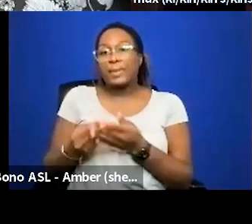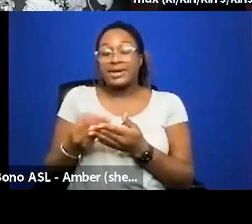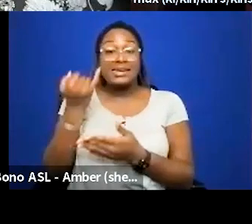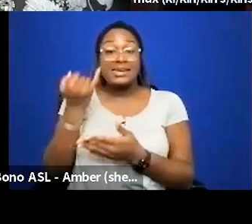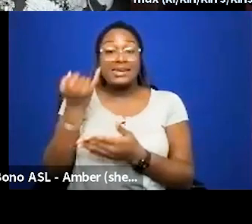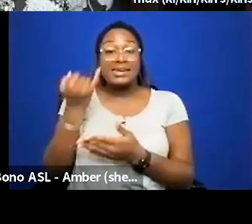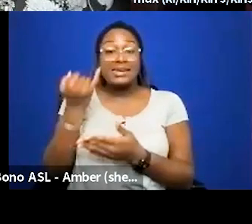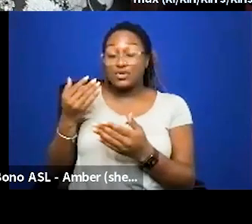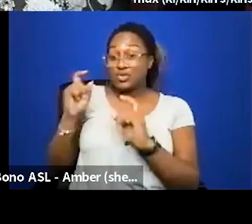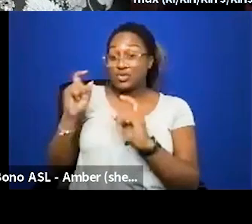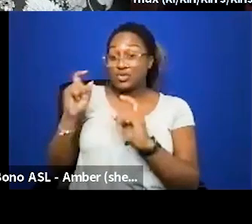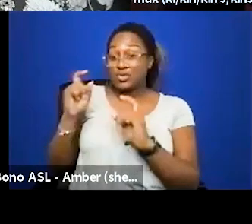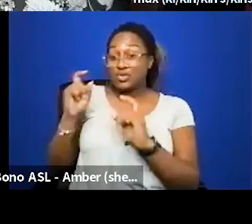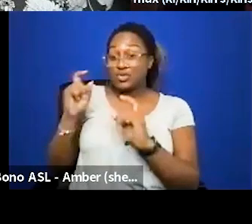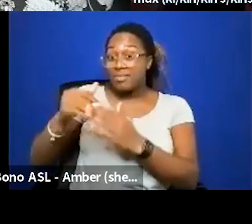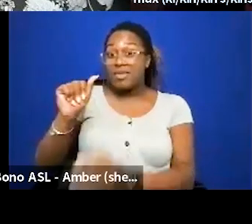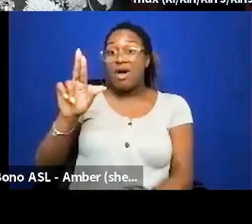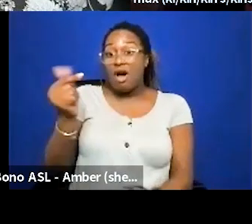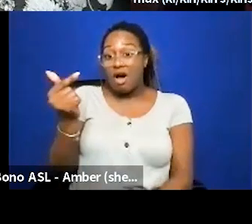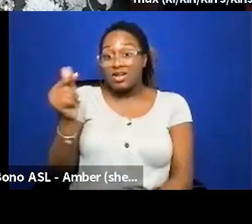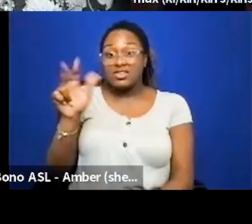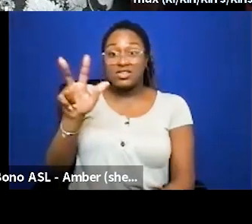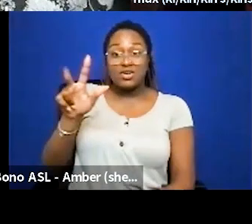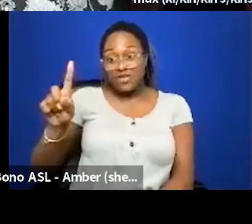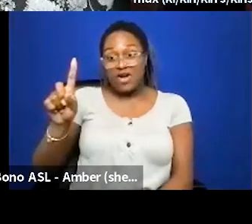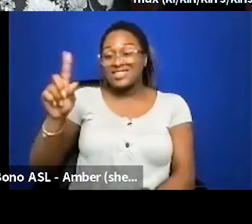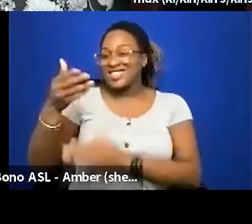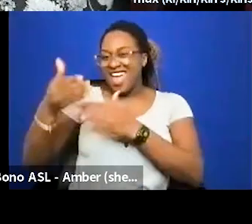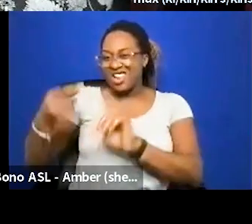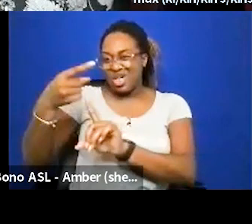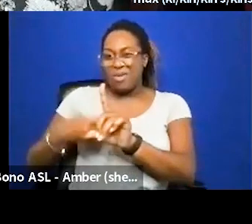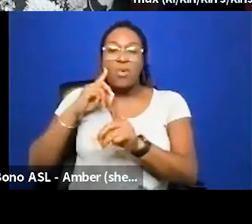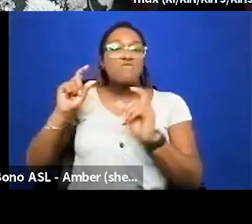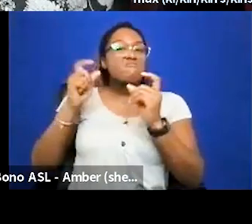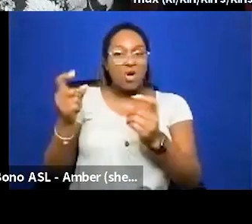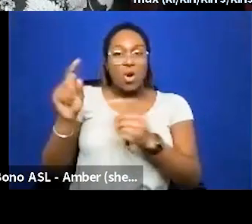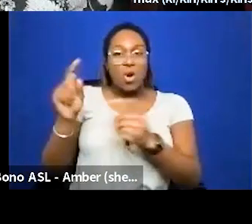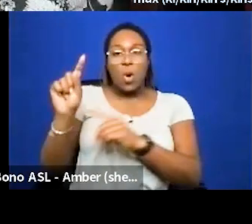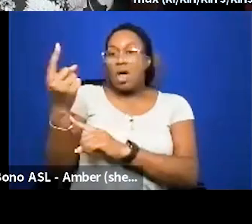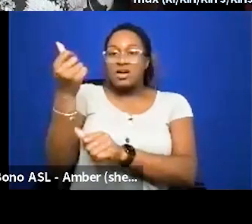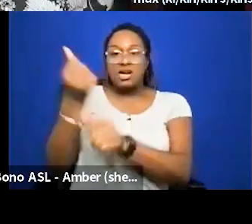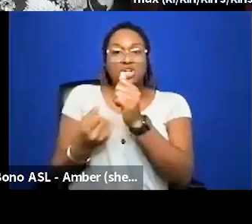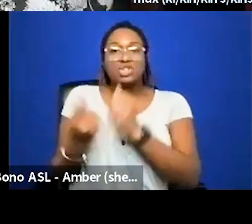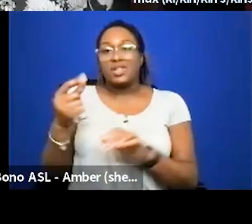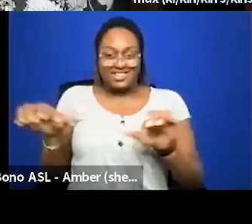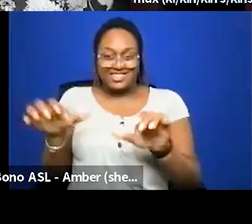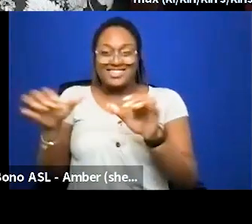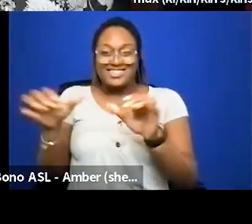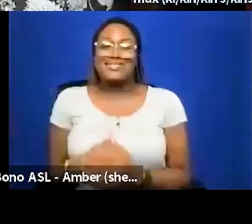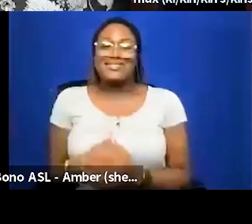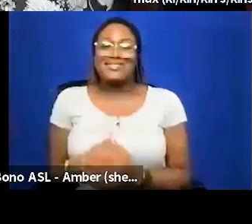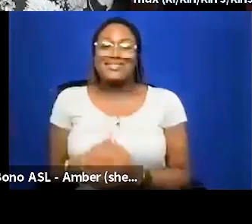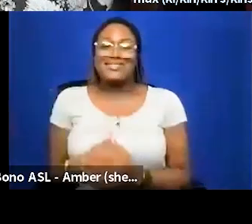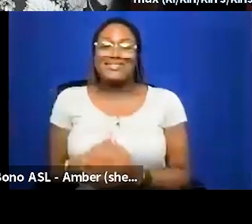by august 31st the end of fat liberation month i will contribute a dollar for every one of you who does that um so i but